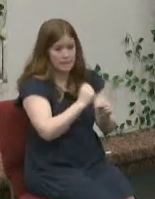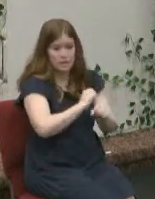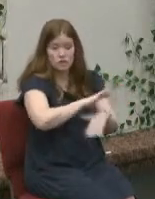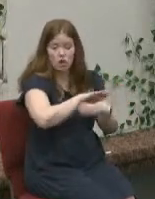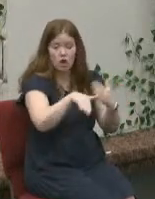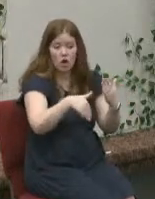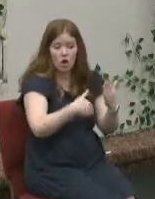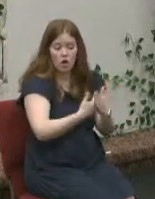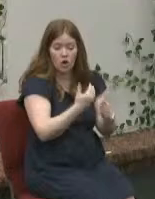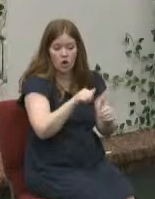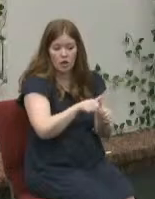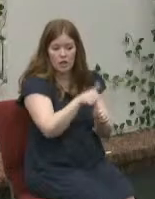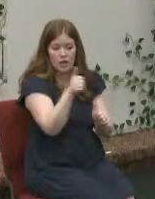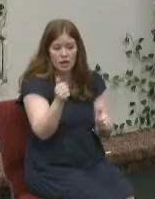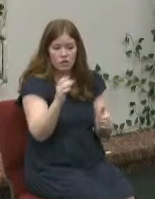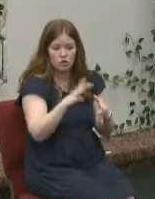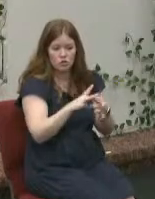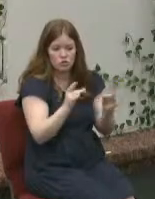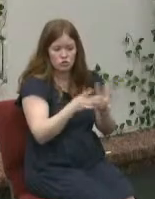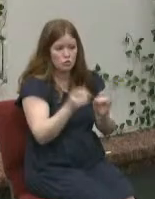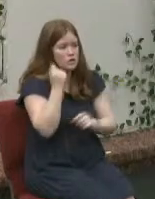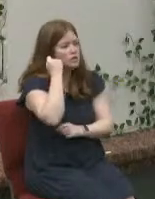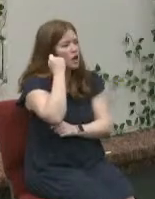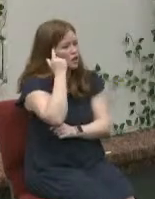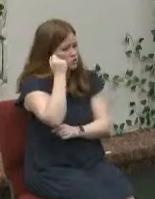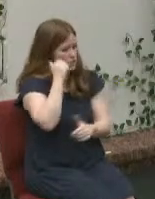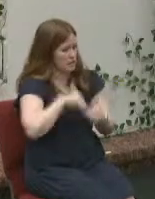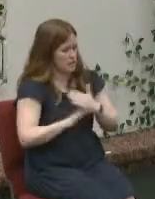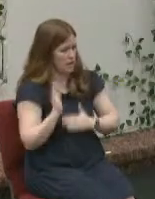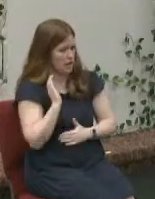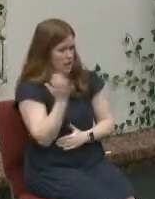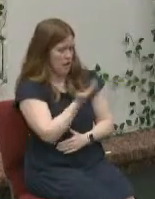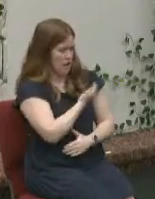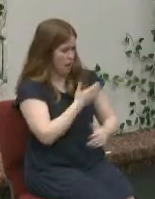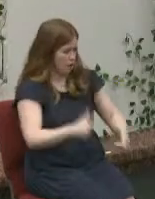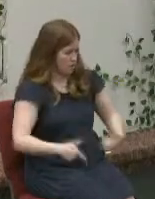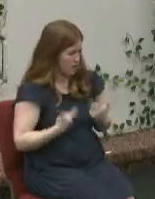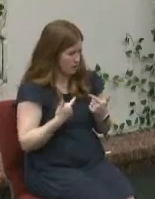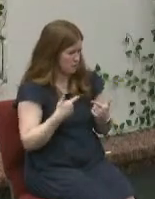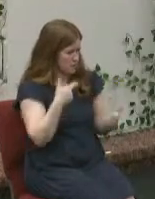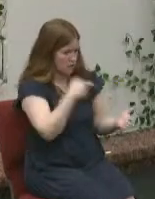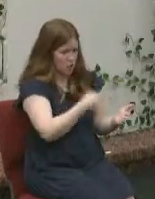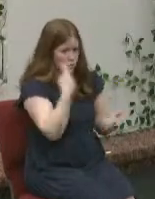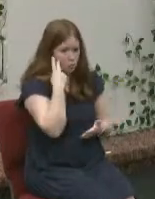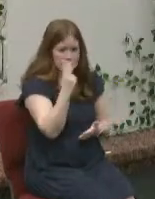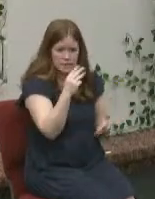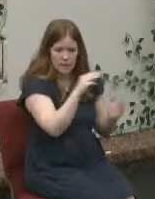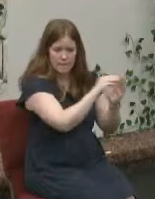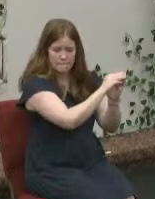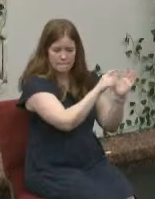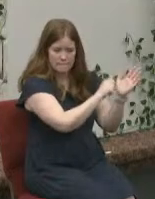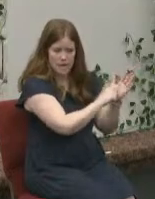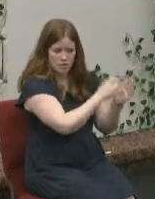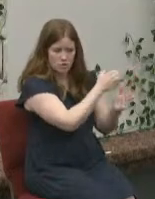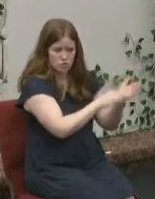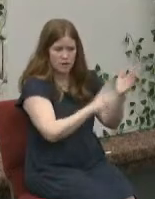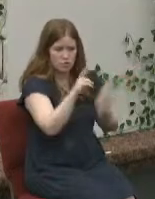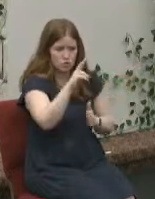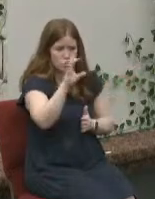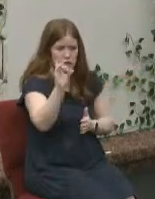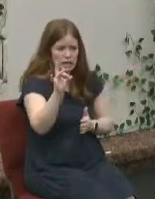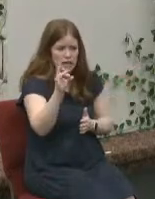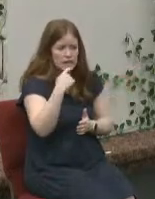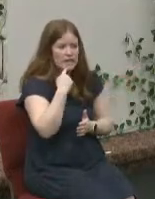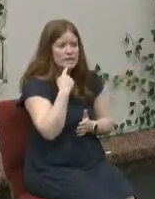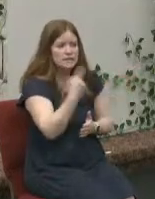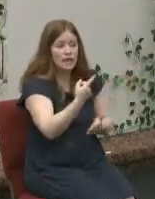sense of all the other stories that's what lies before us in Matthew 28 it's about telling what